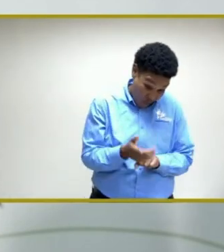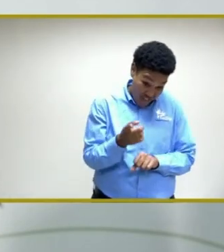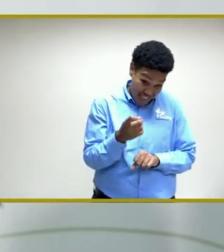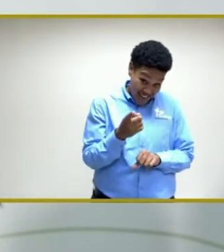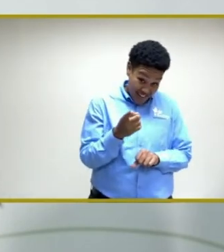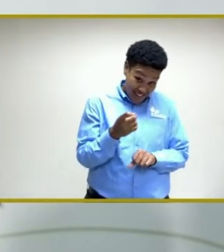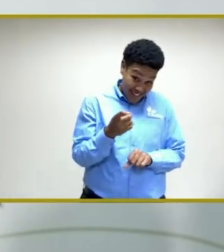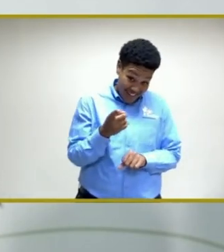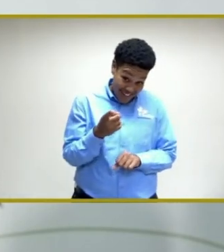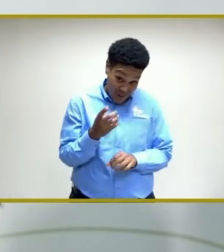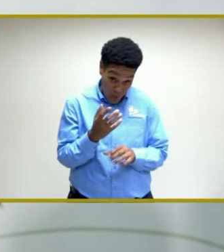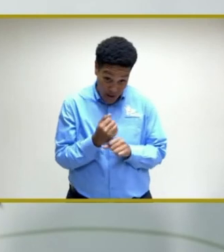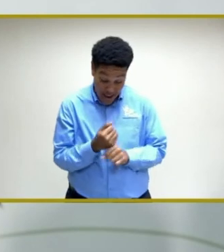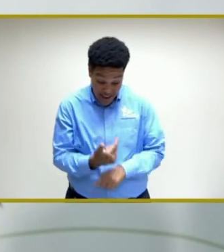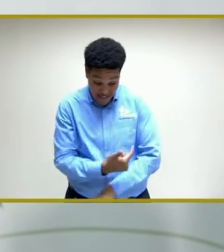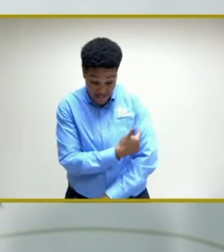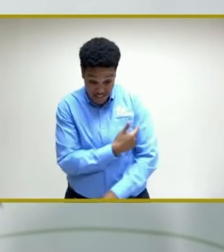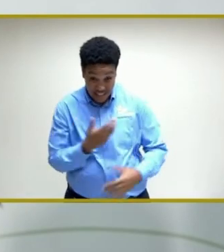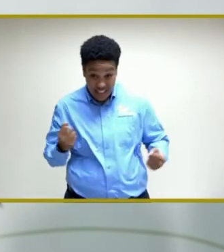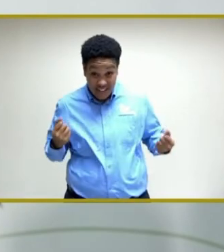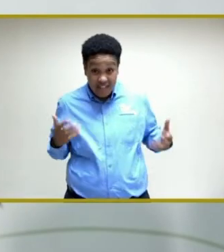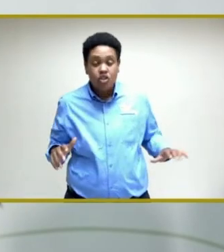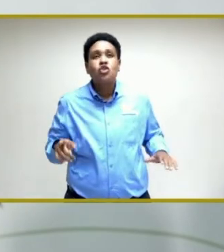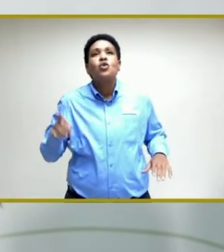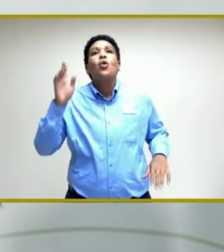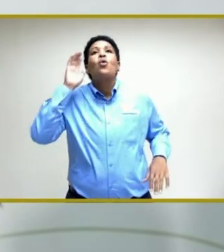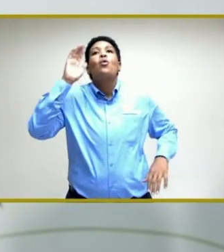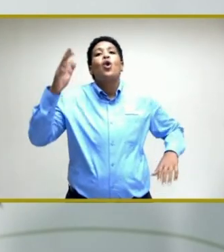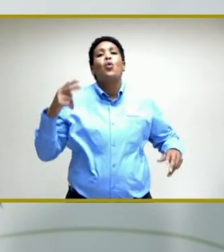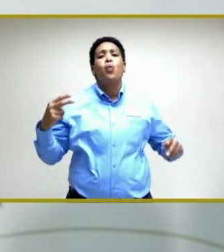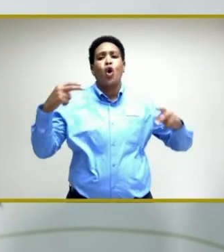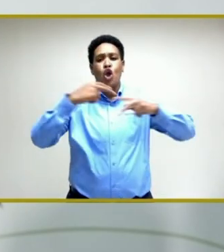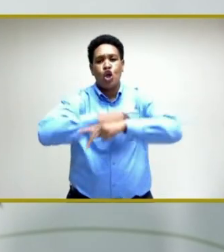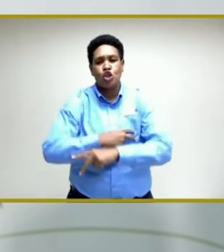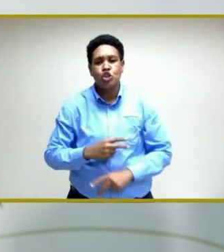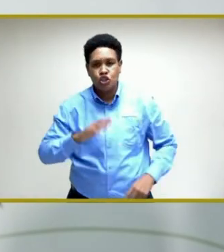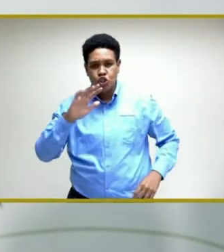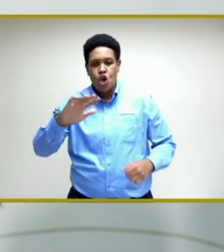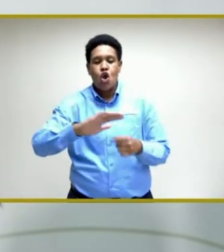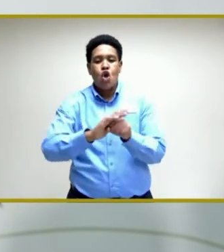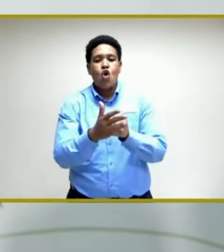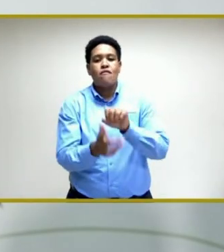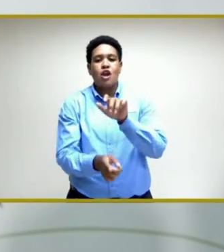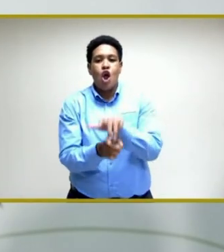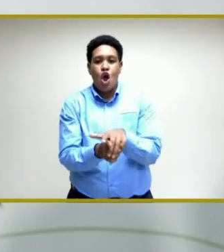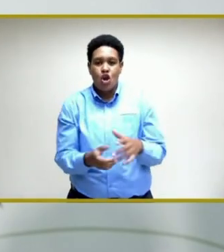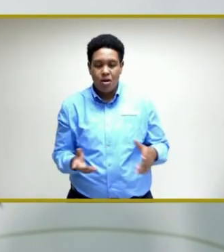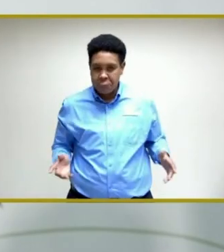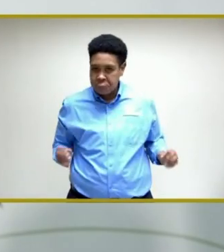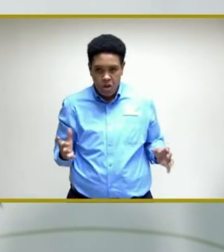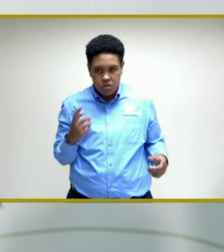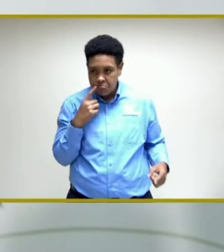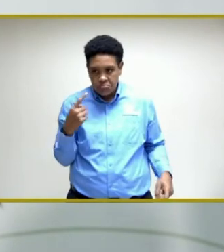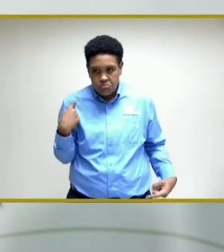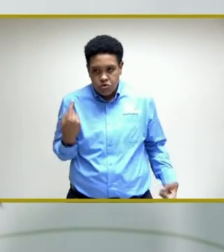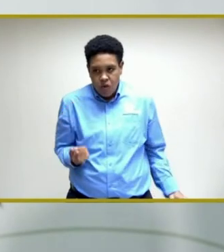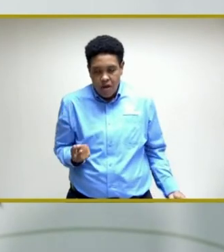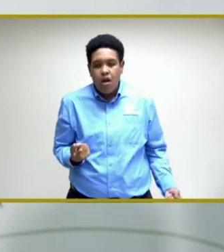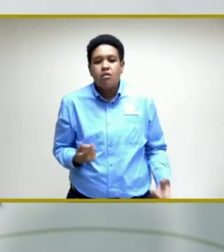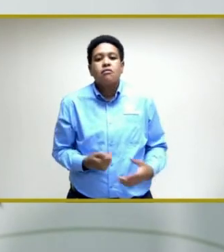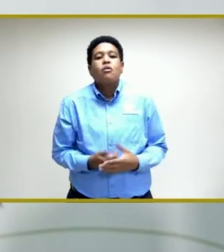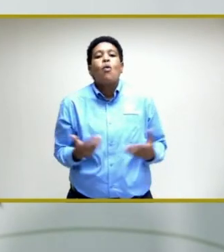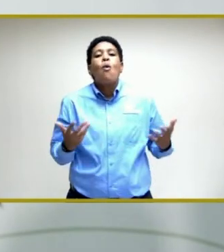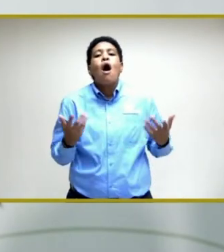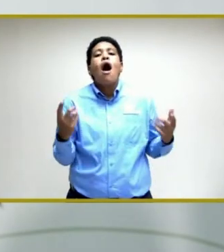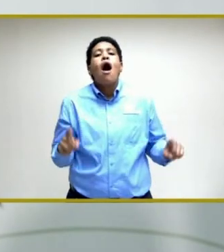you get the vaccine, that it will worsen your COVID outcome. Okay? What